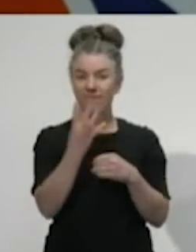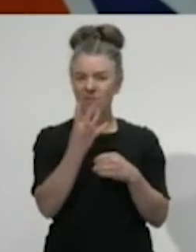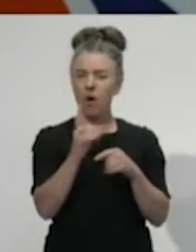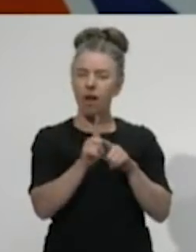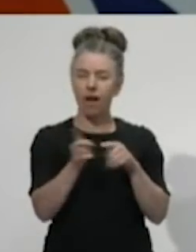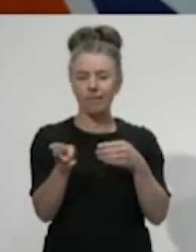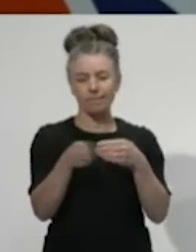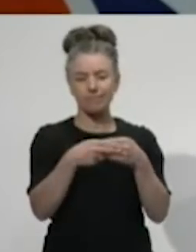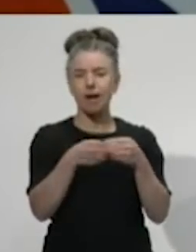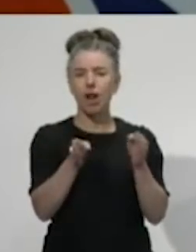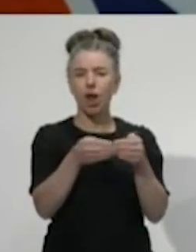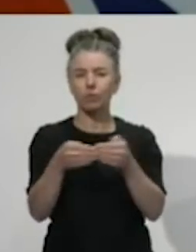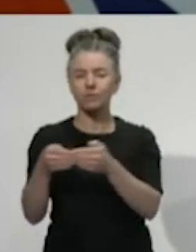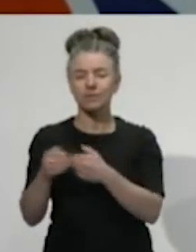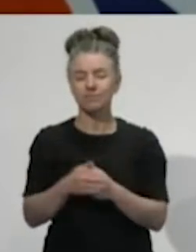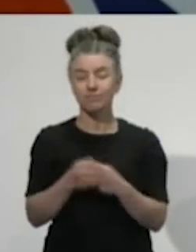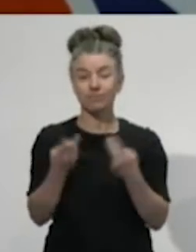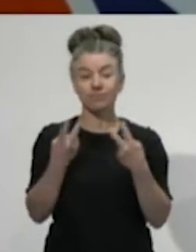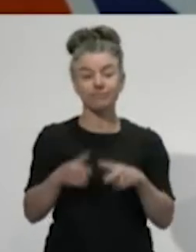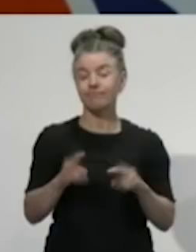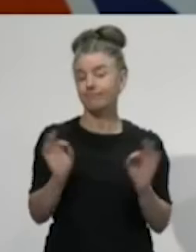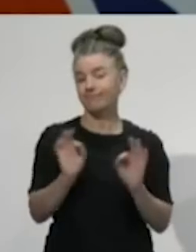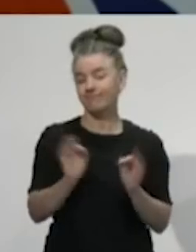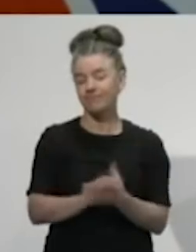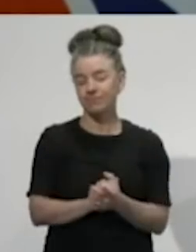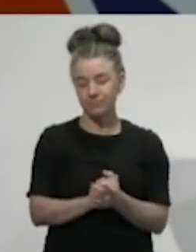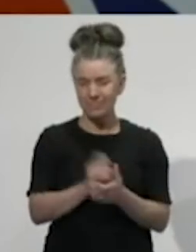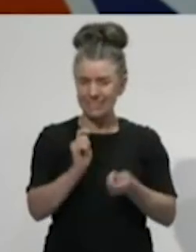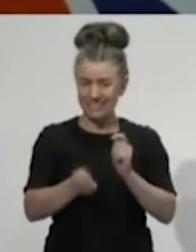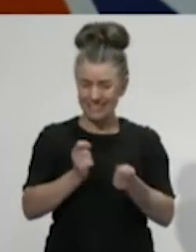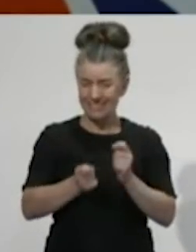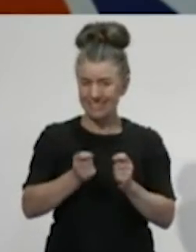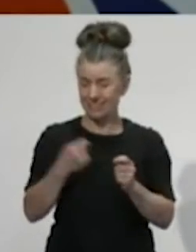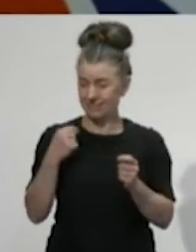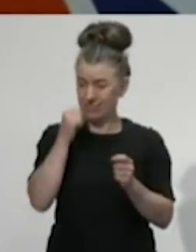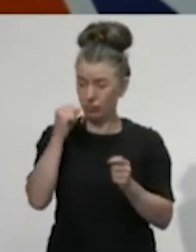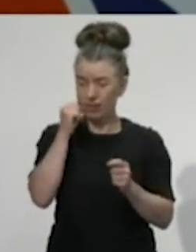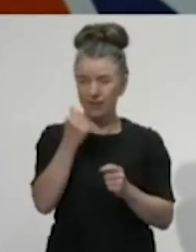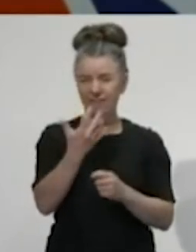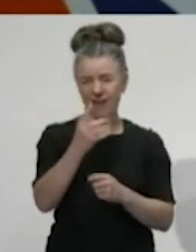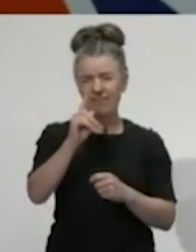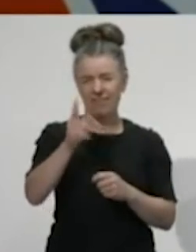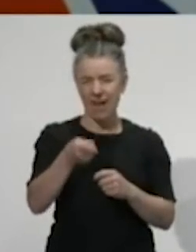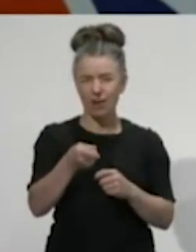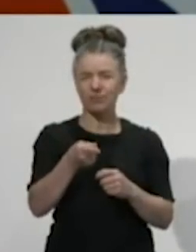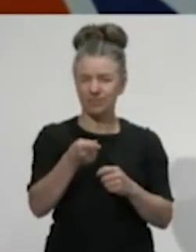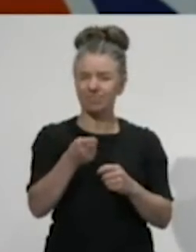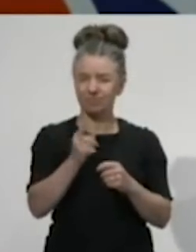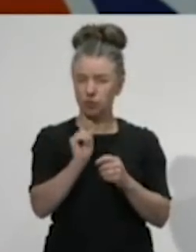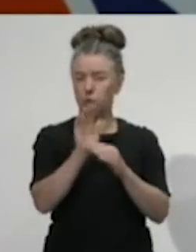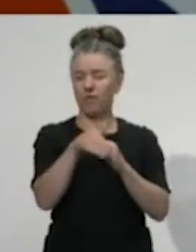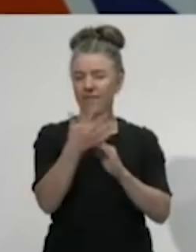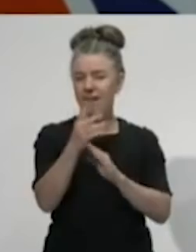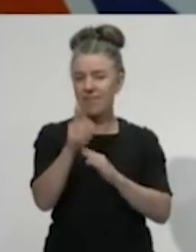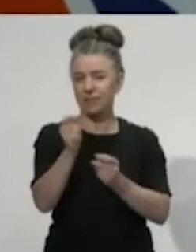Yesterday our laboratories across the country processed 5,961 tests, and our total now is